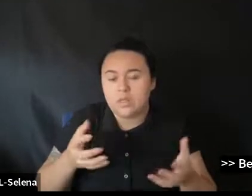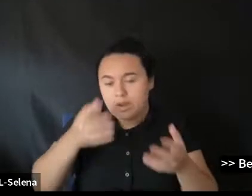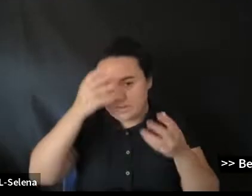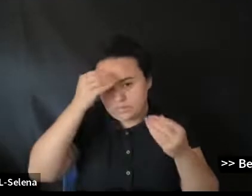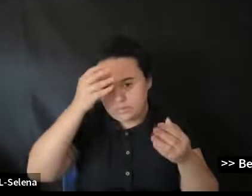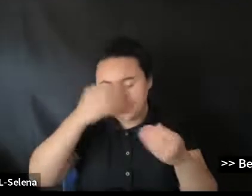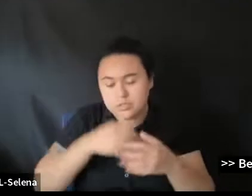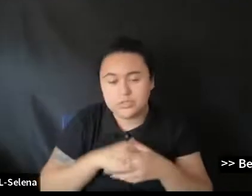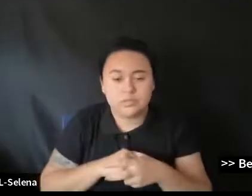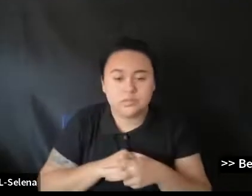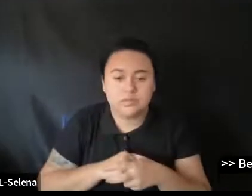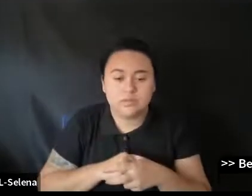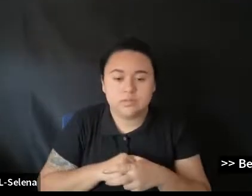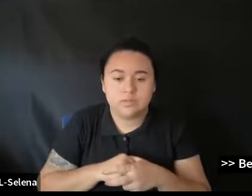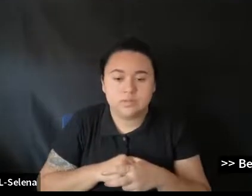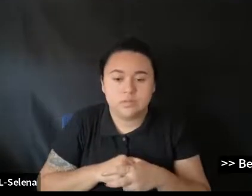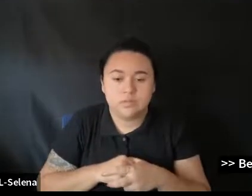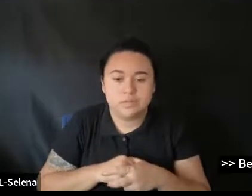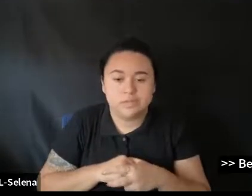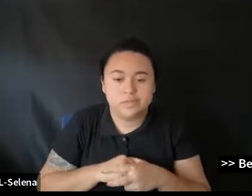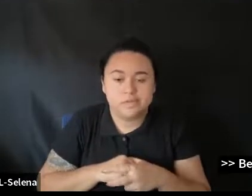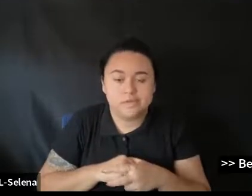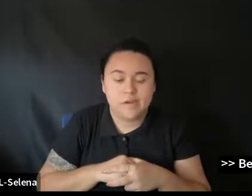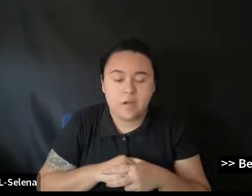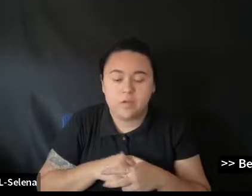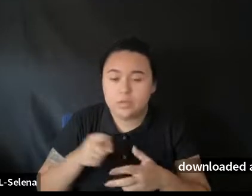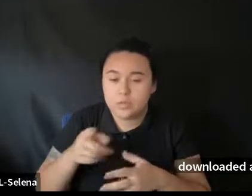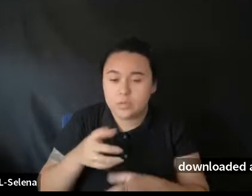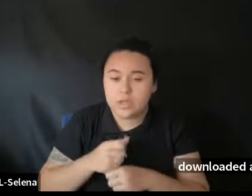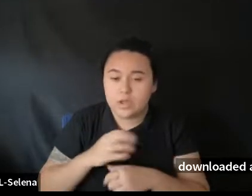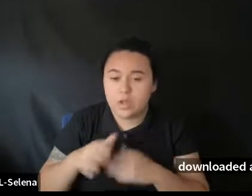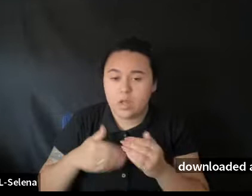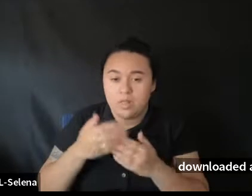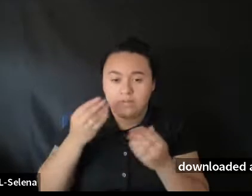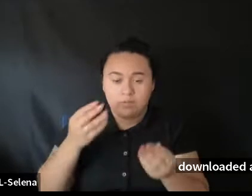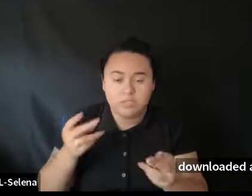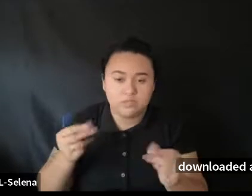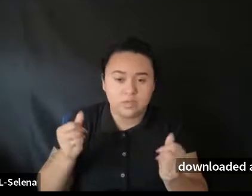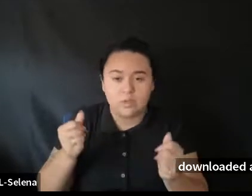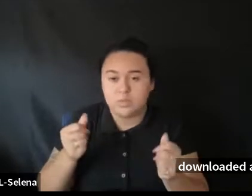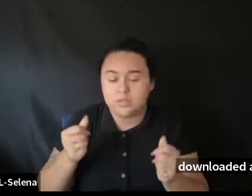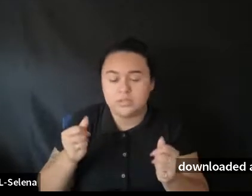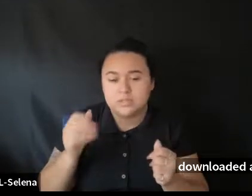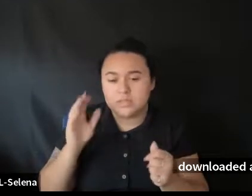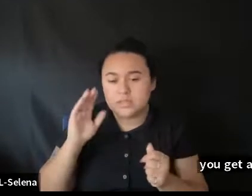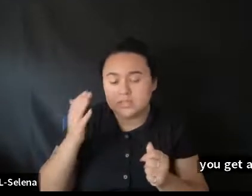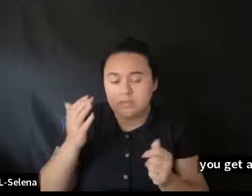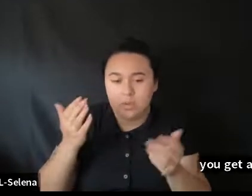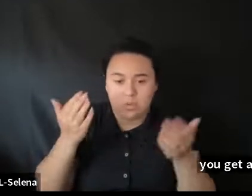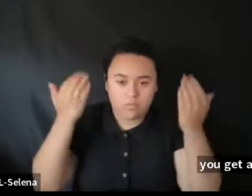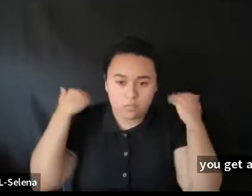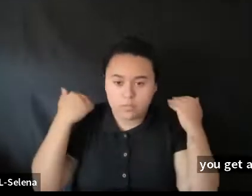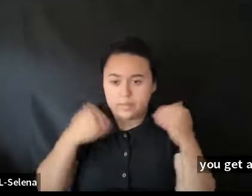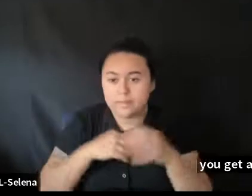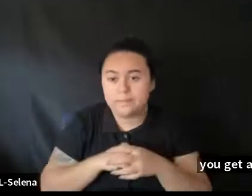it's, when you get all the information at once, it can seem a little bit overwhelming.